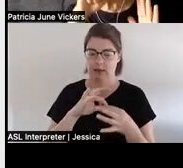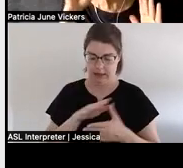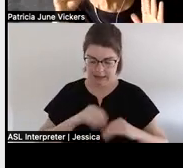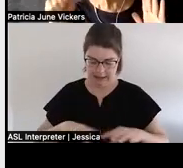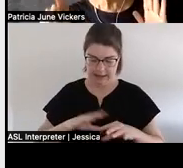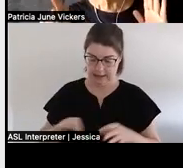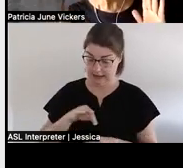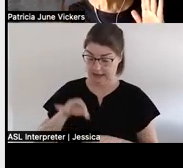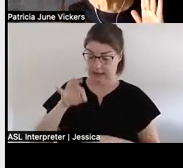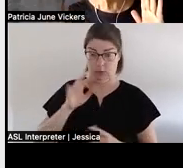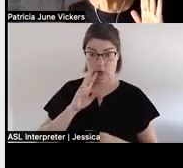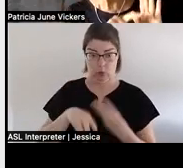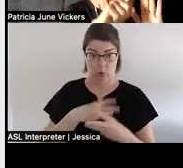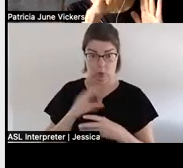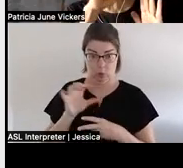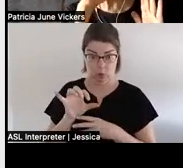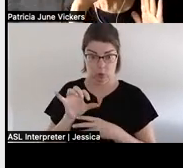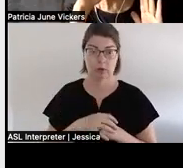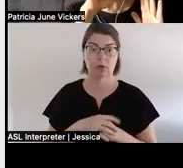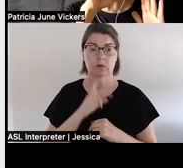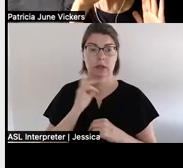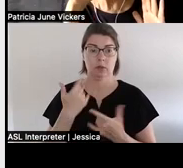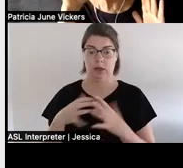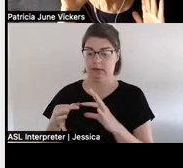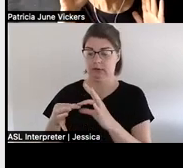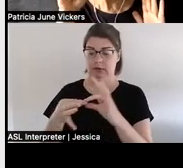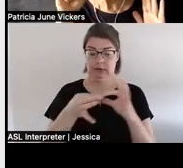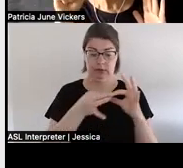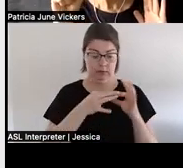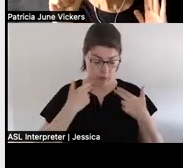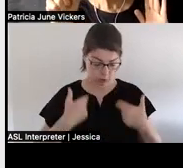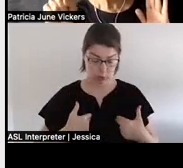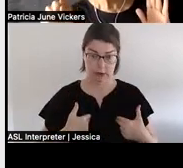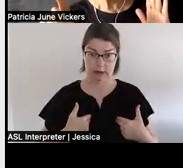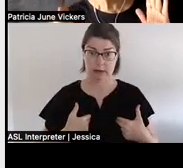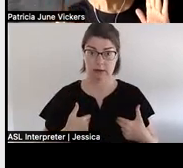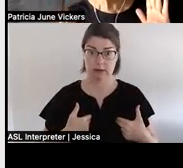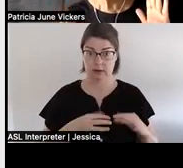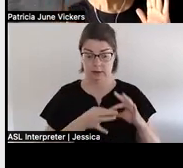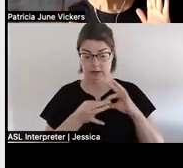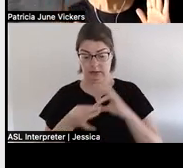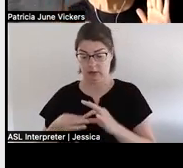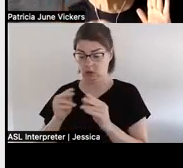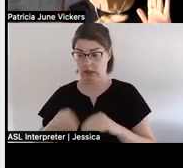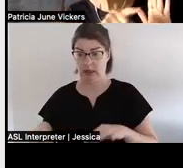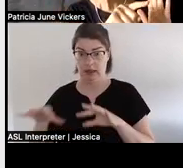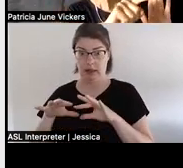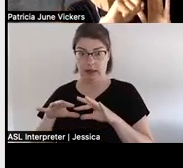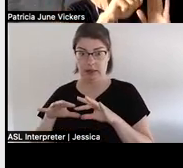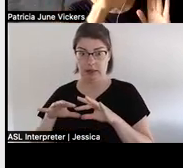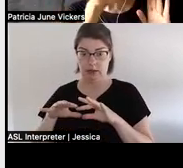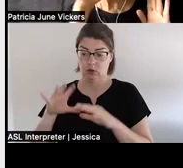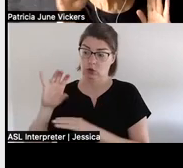look we have this interconnectedness of humans to the land to the